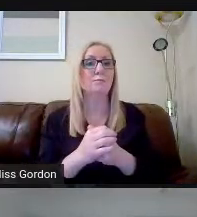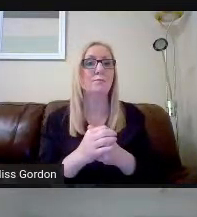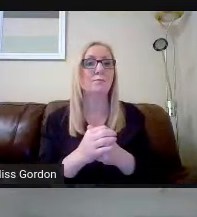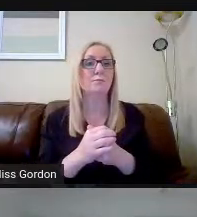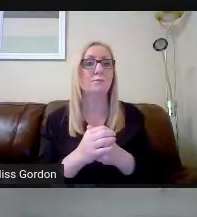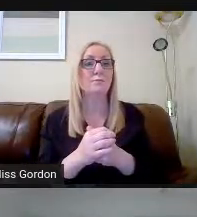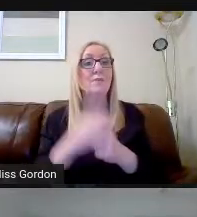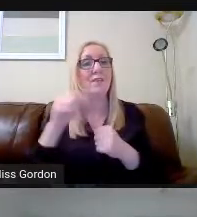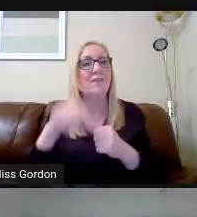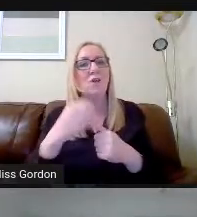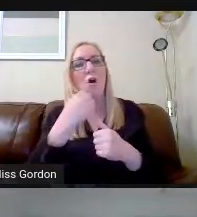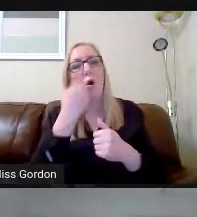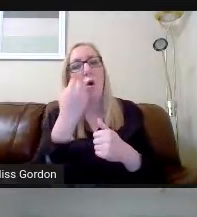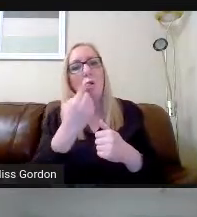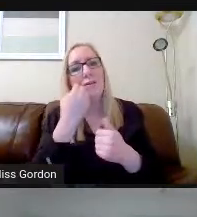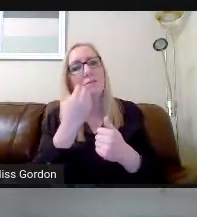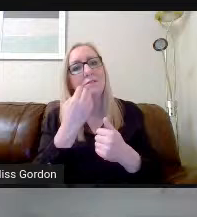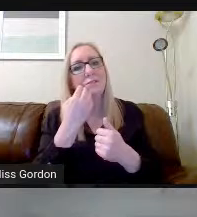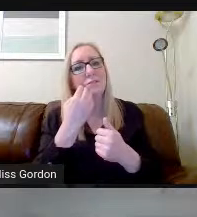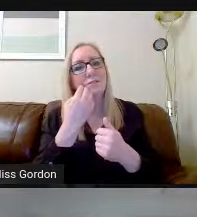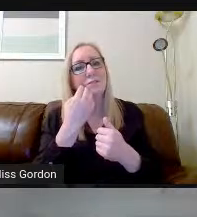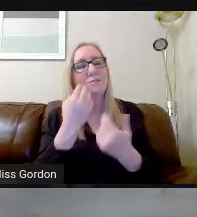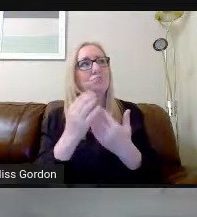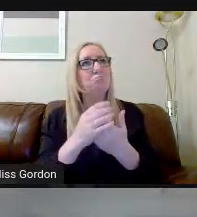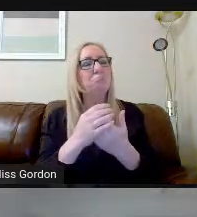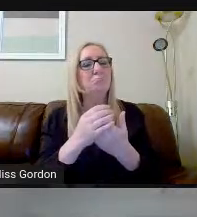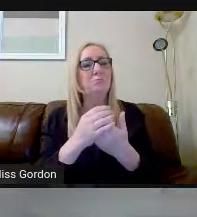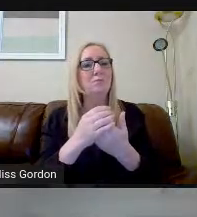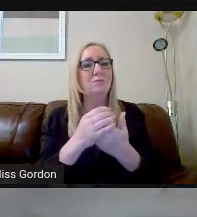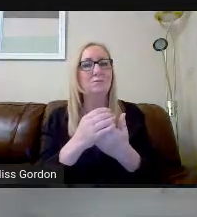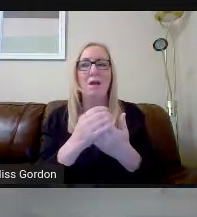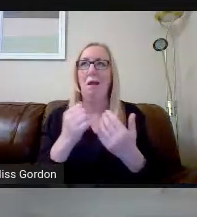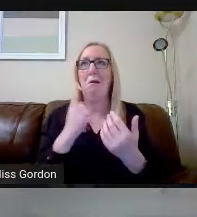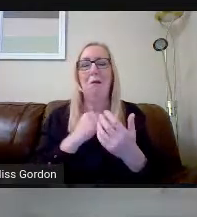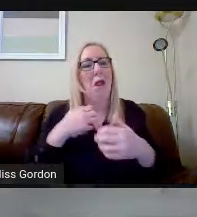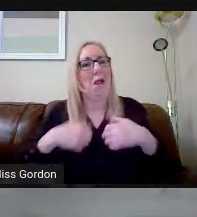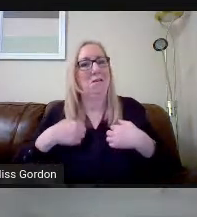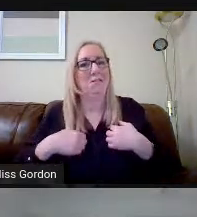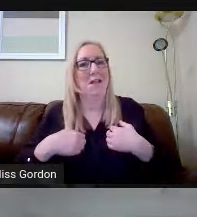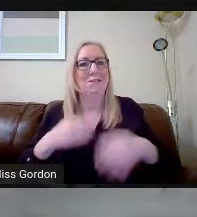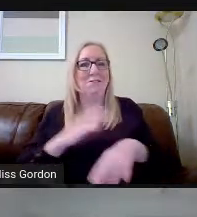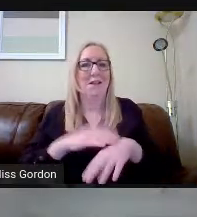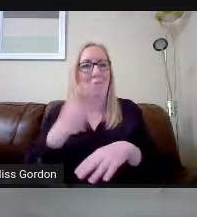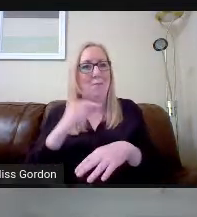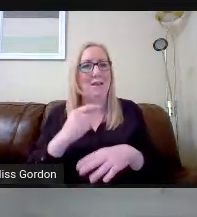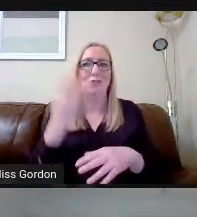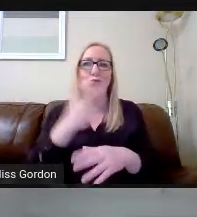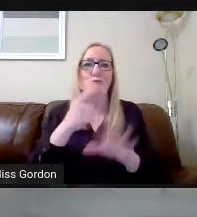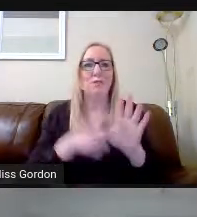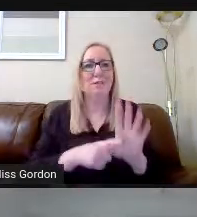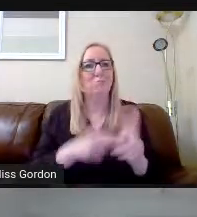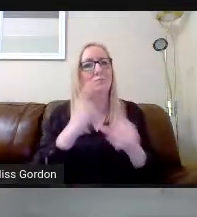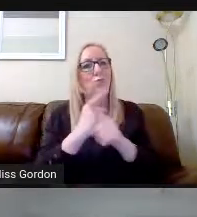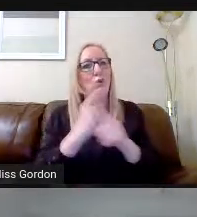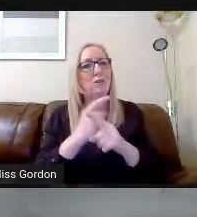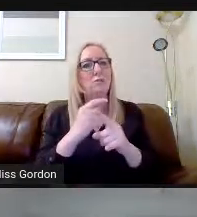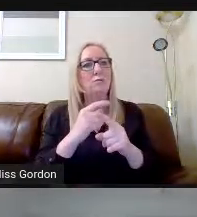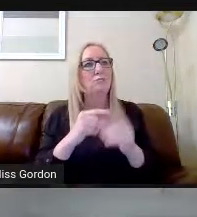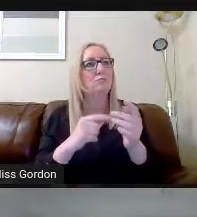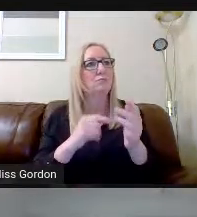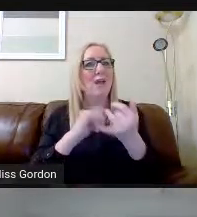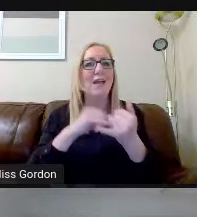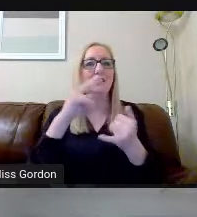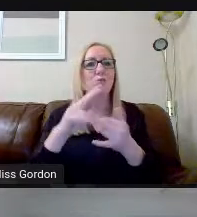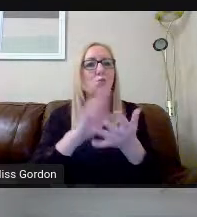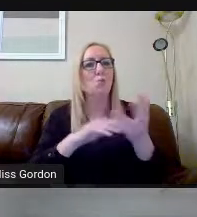This is always a highlight of my school year, talking to the second year parents, and it's one that I always look forward